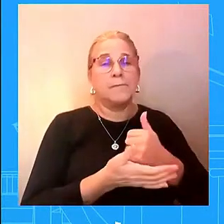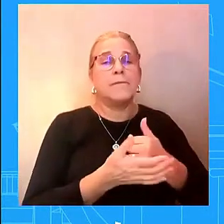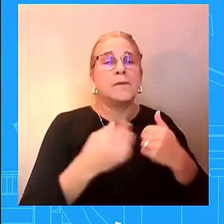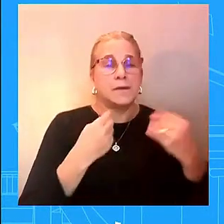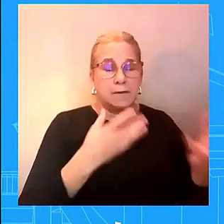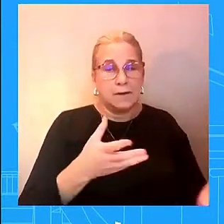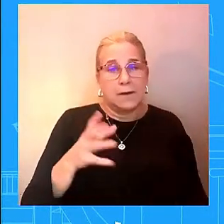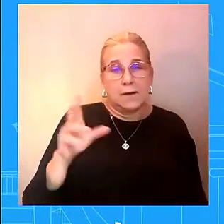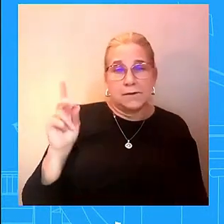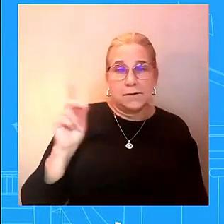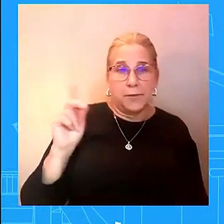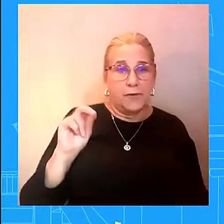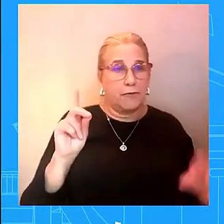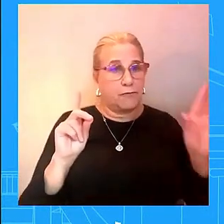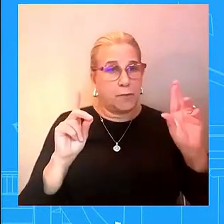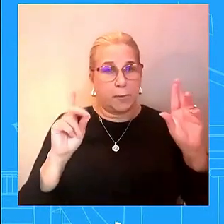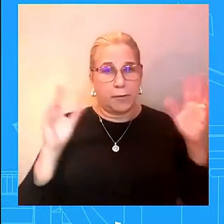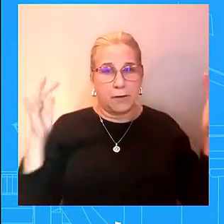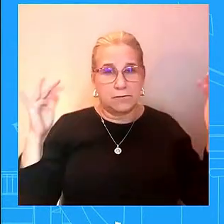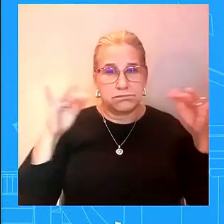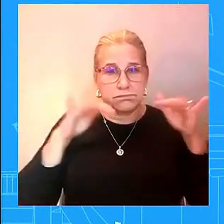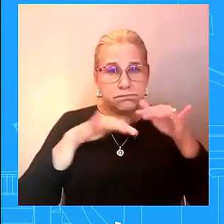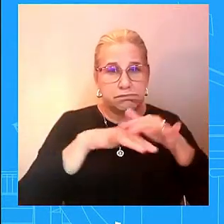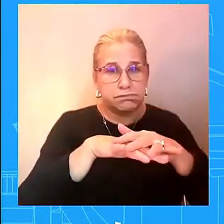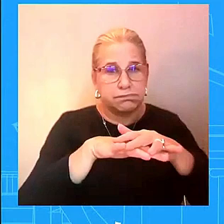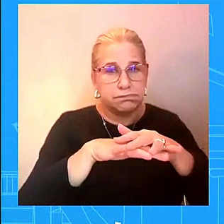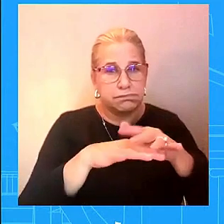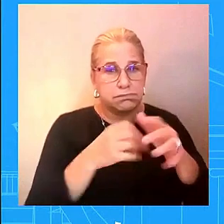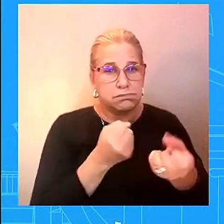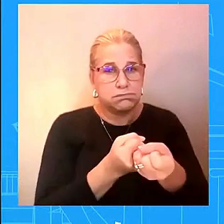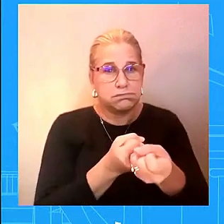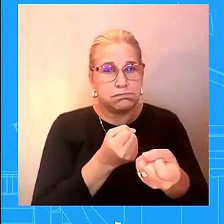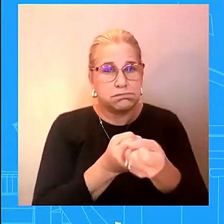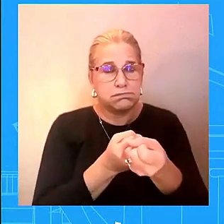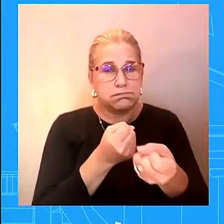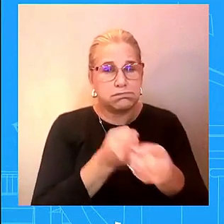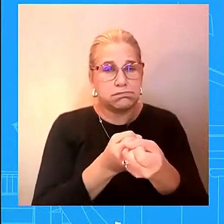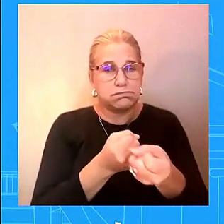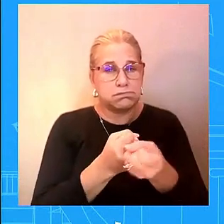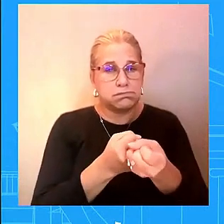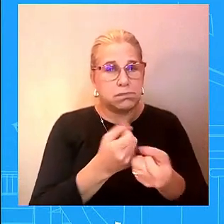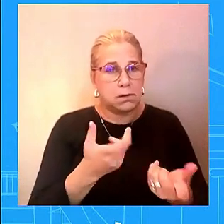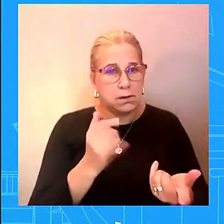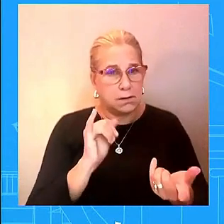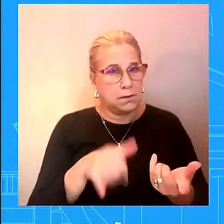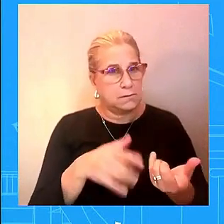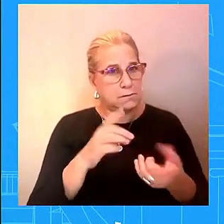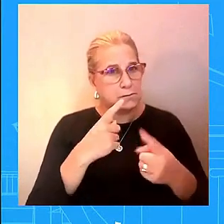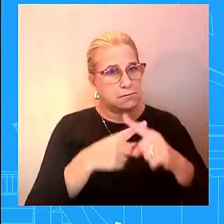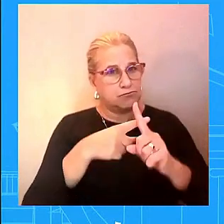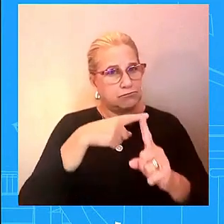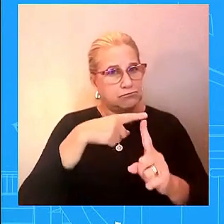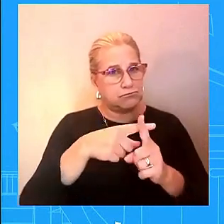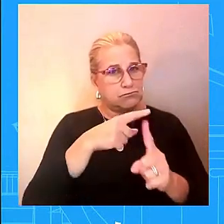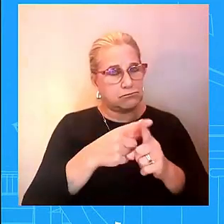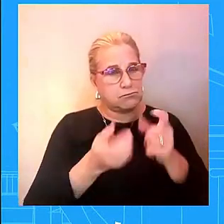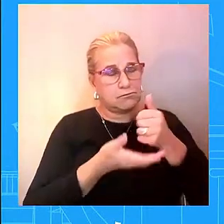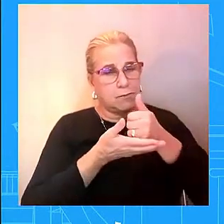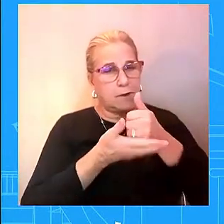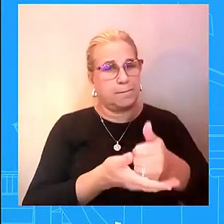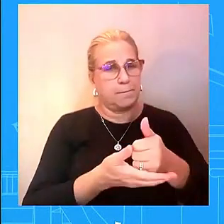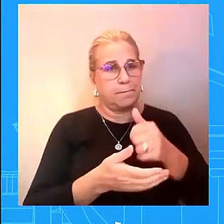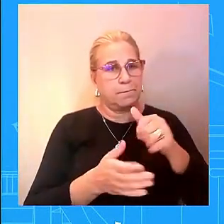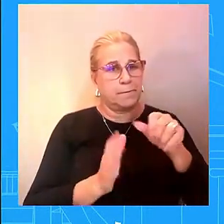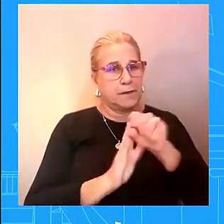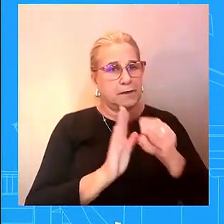appreciation for what the for what this administration has been able to do and the reason we've been able to do this work on the ground is because